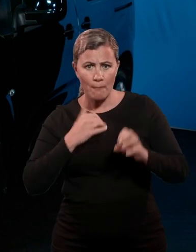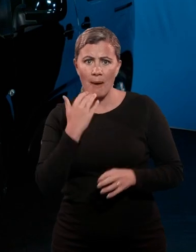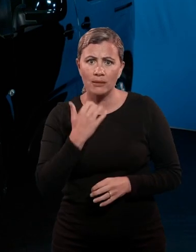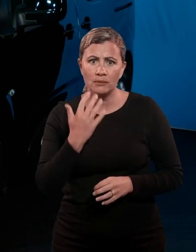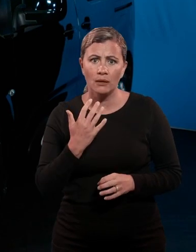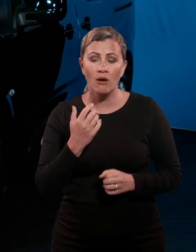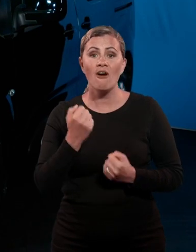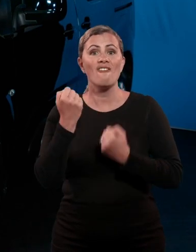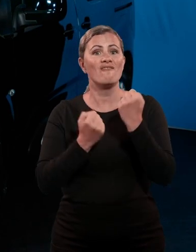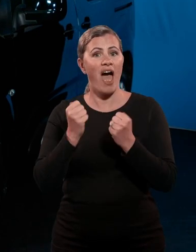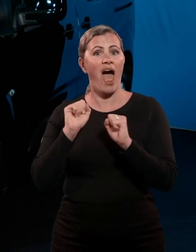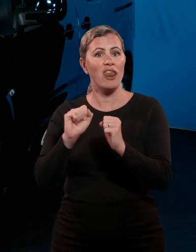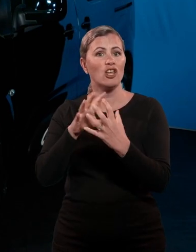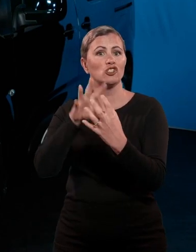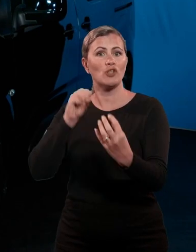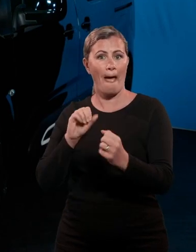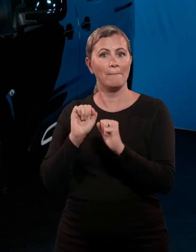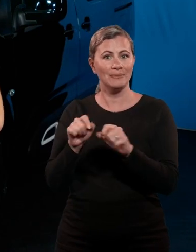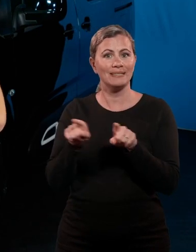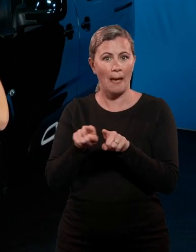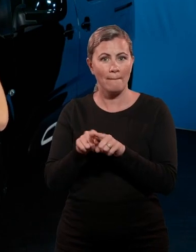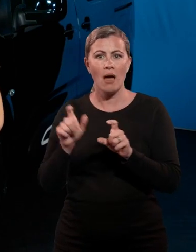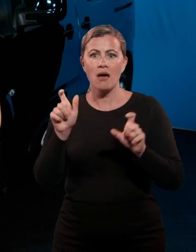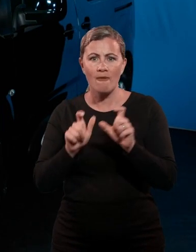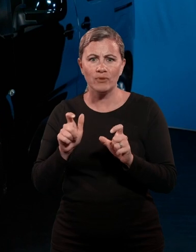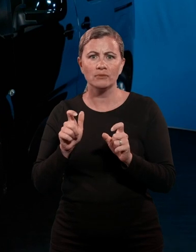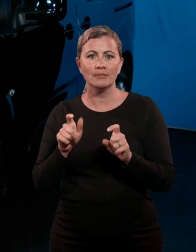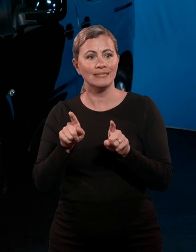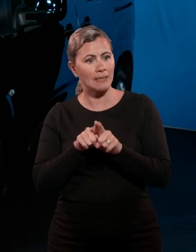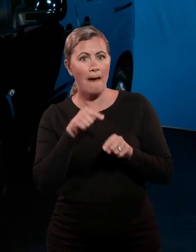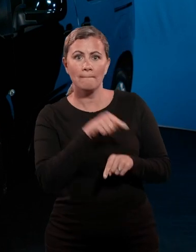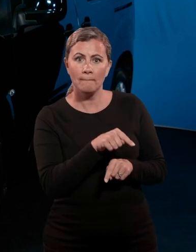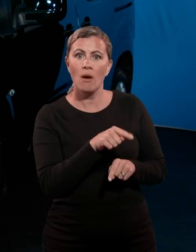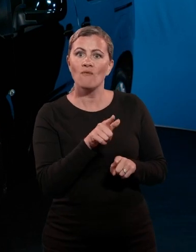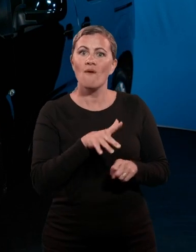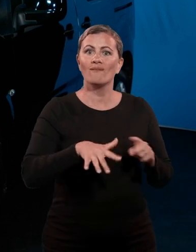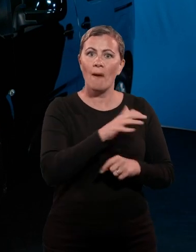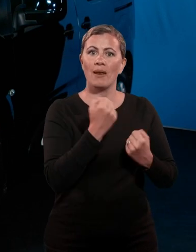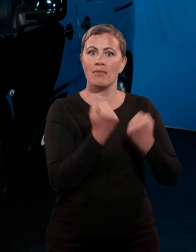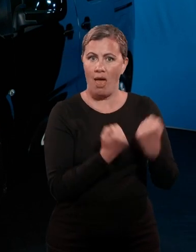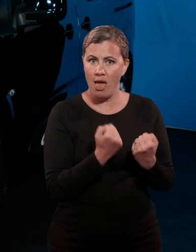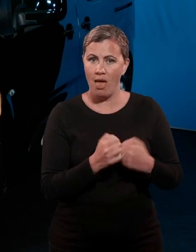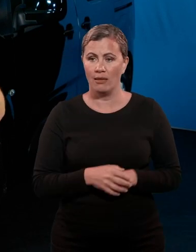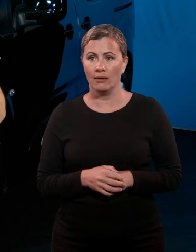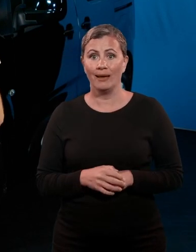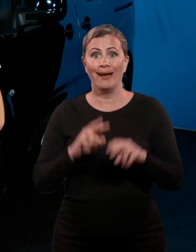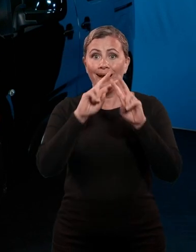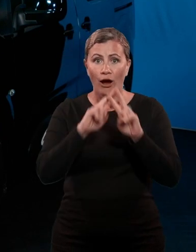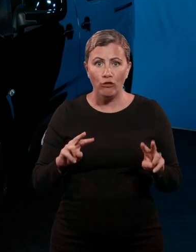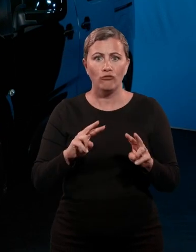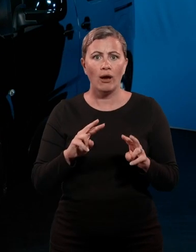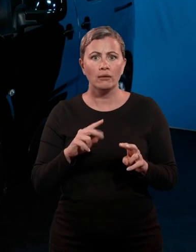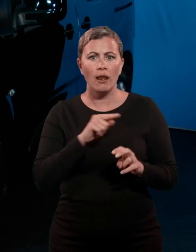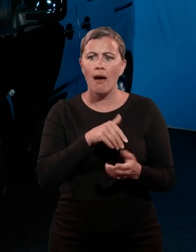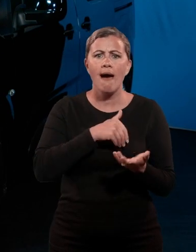van shape and give it the comfort and features expected of a family car. In achieving this, Citroen created a brand new market